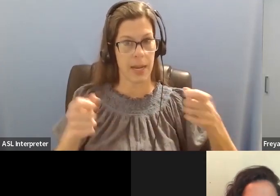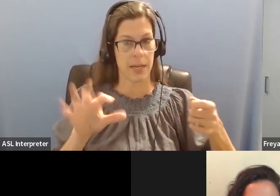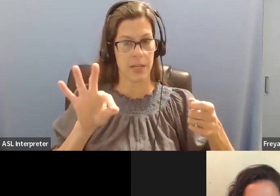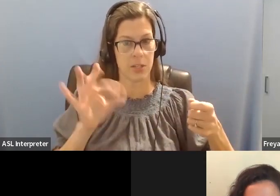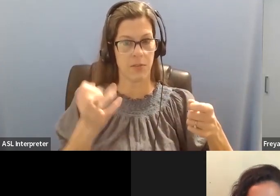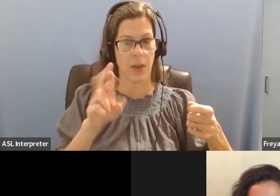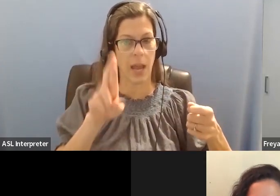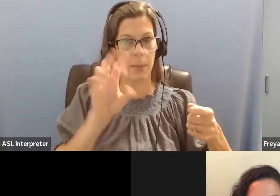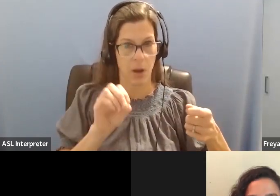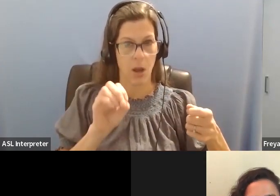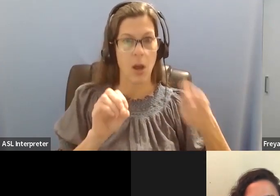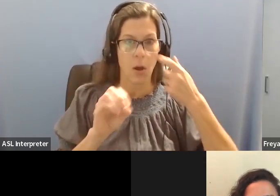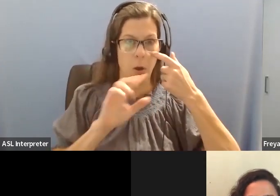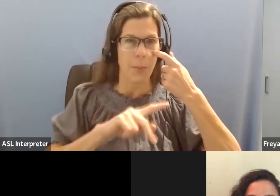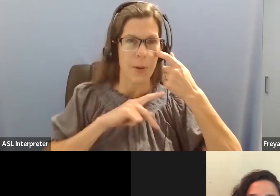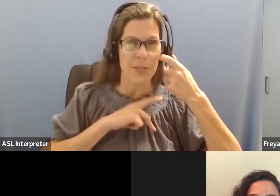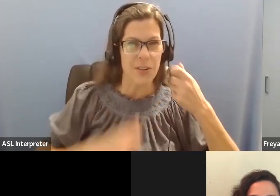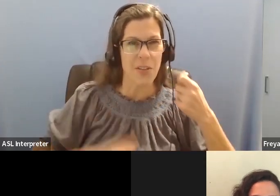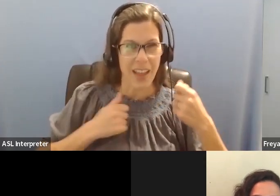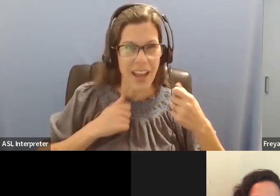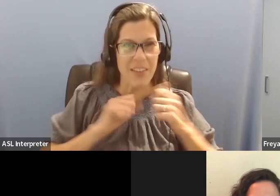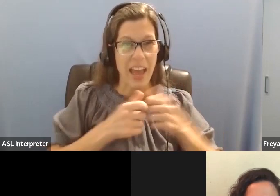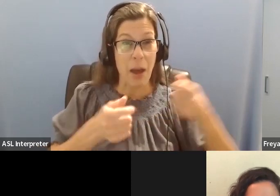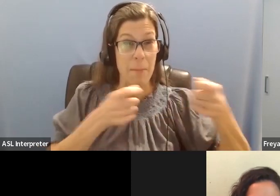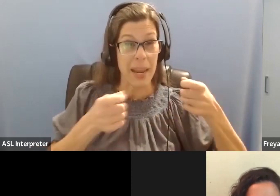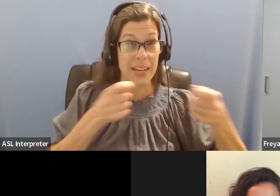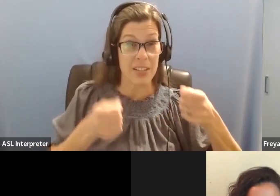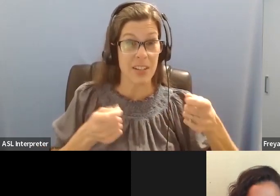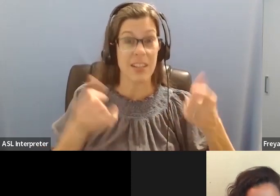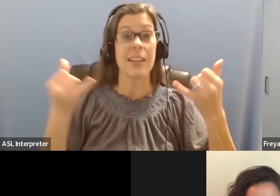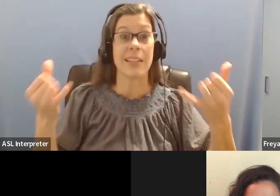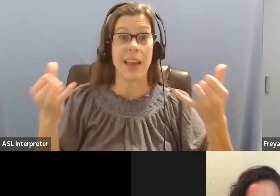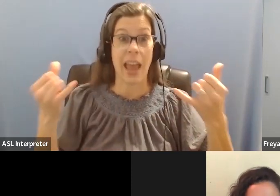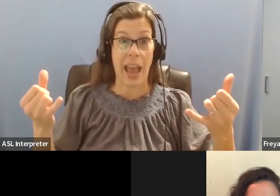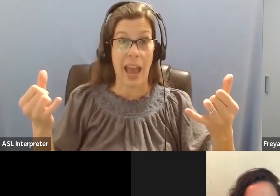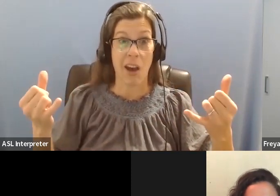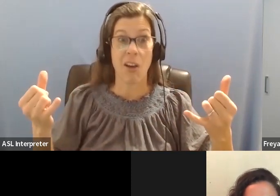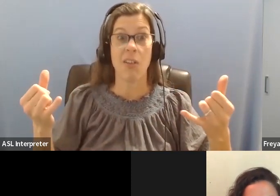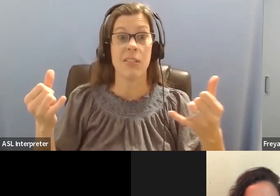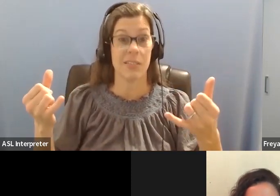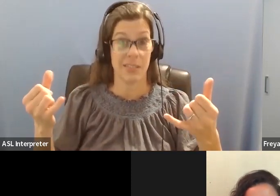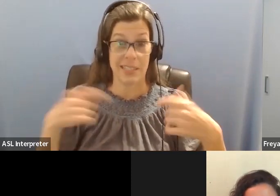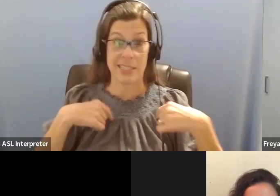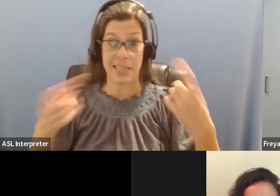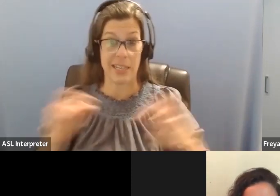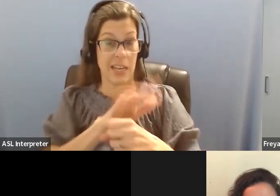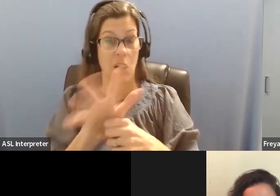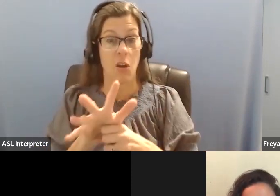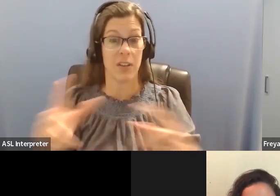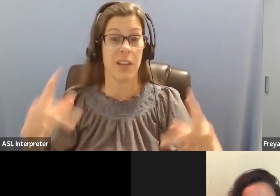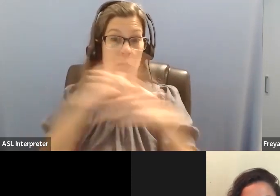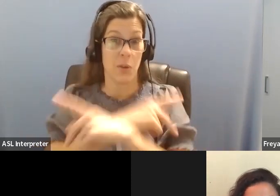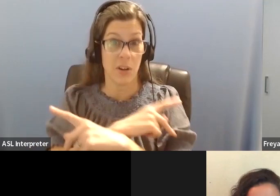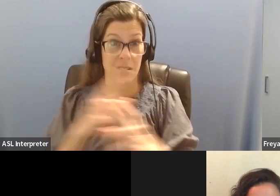My profession, my personal life, you know, so it's, it's a complete life overhaul. I think that's what this